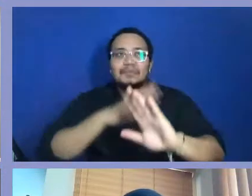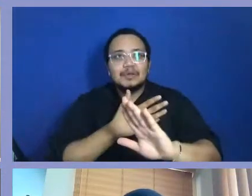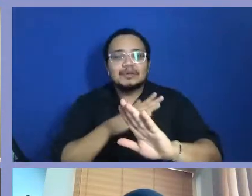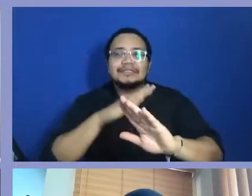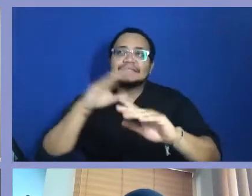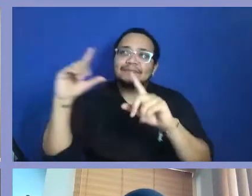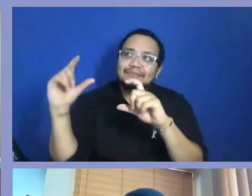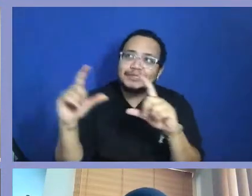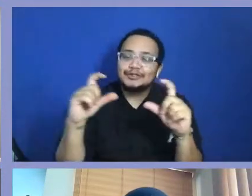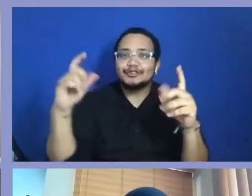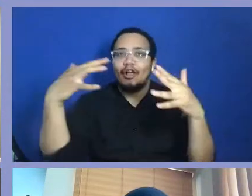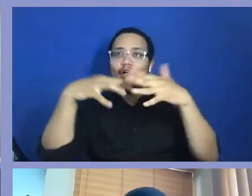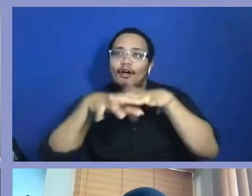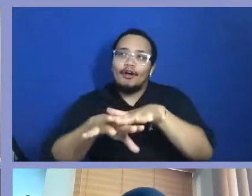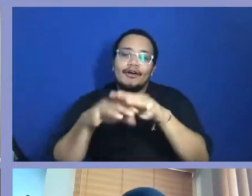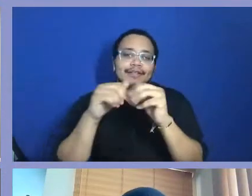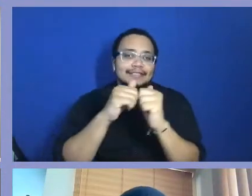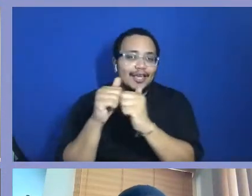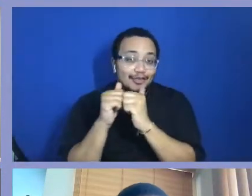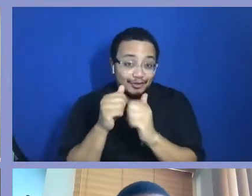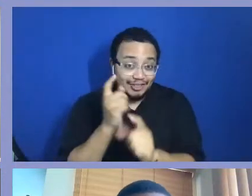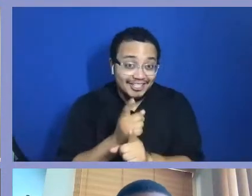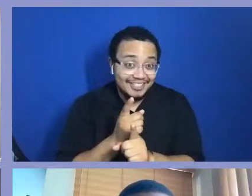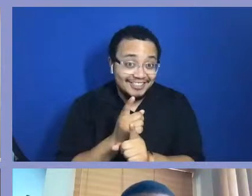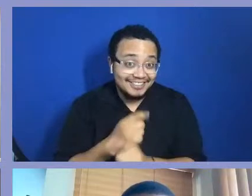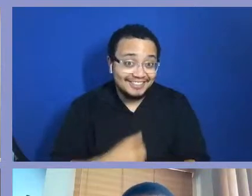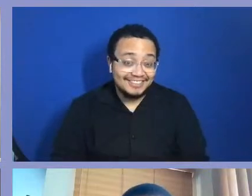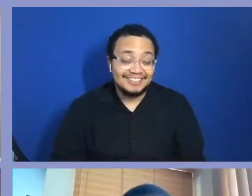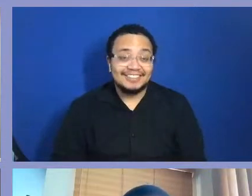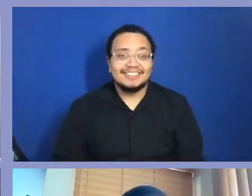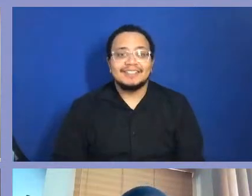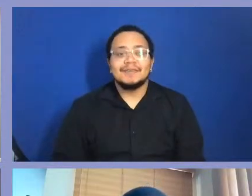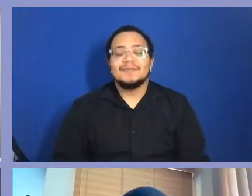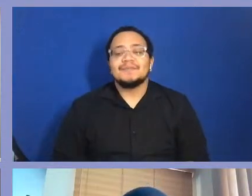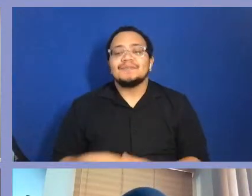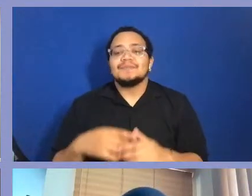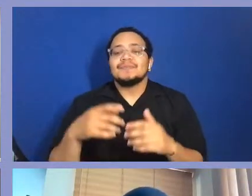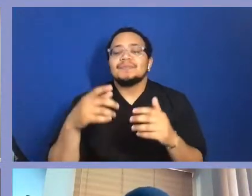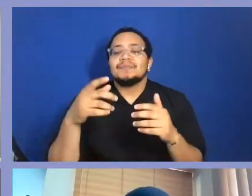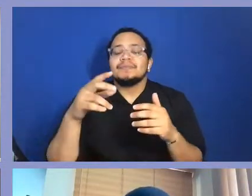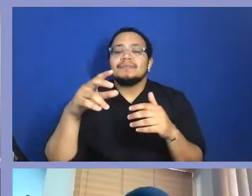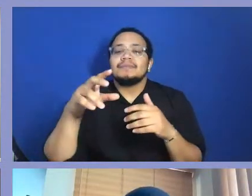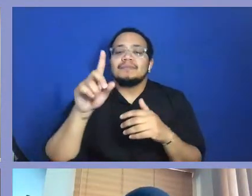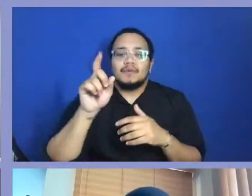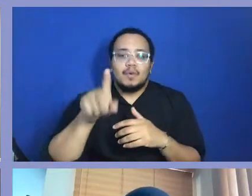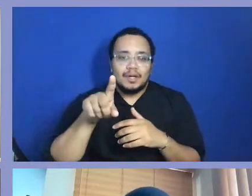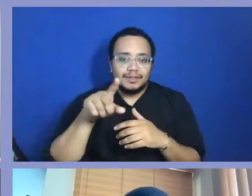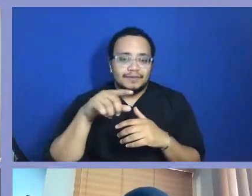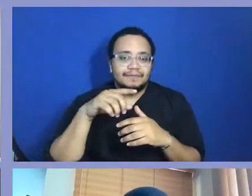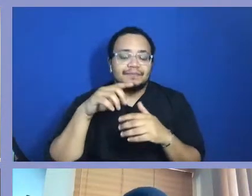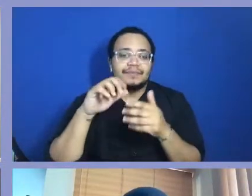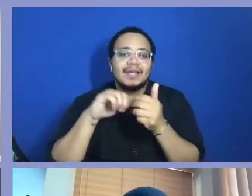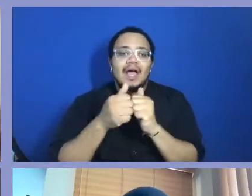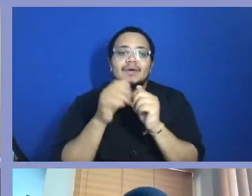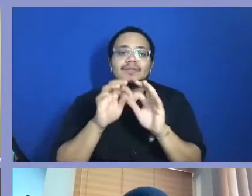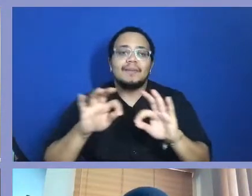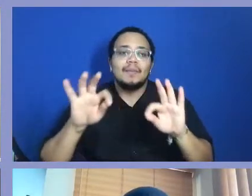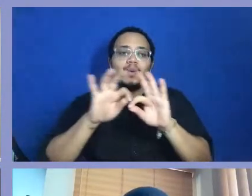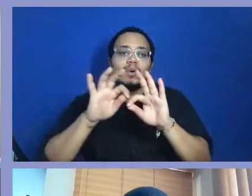those things come together. Like, how important is it to establish whether it's just